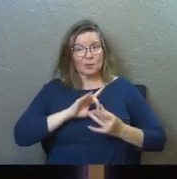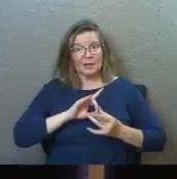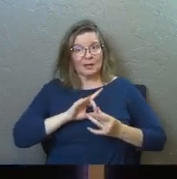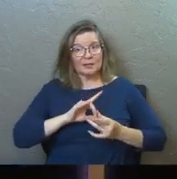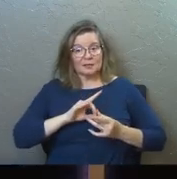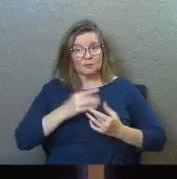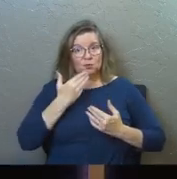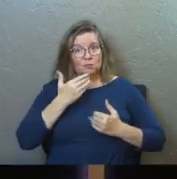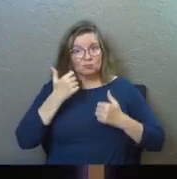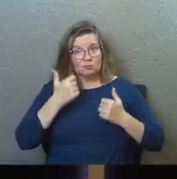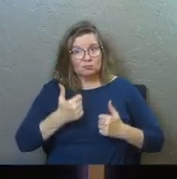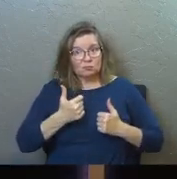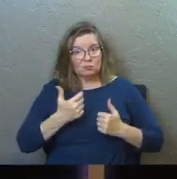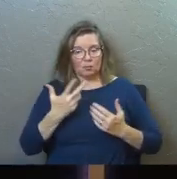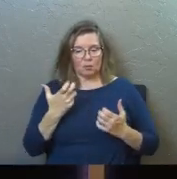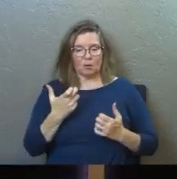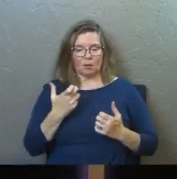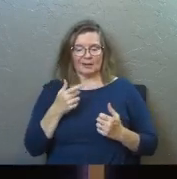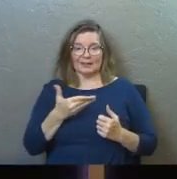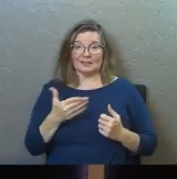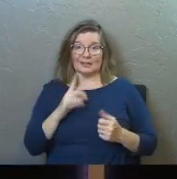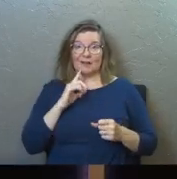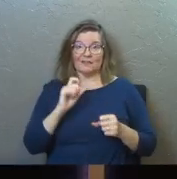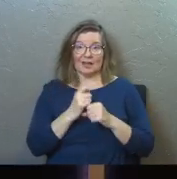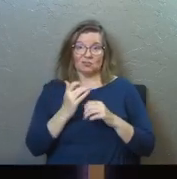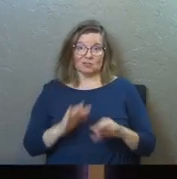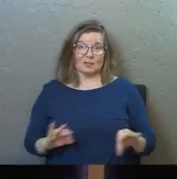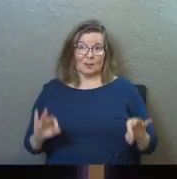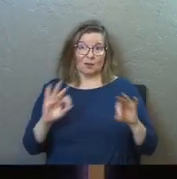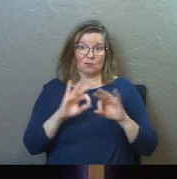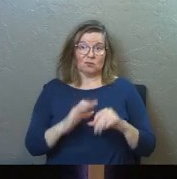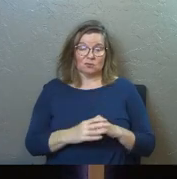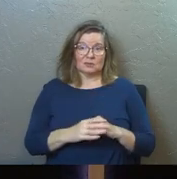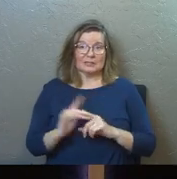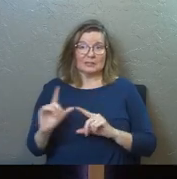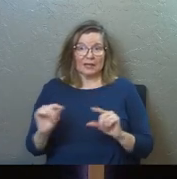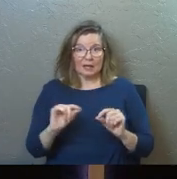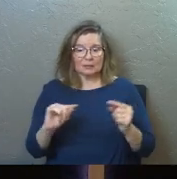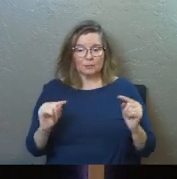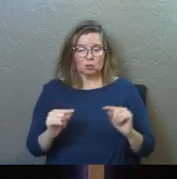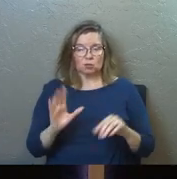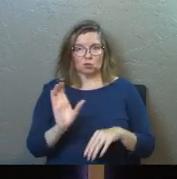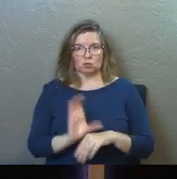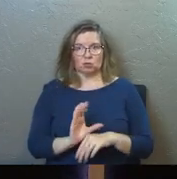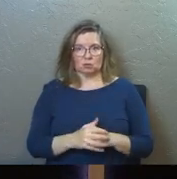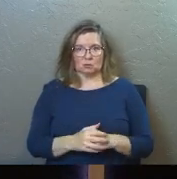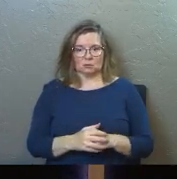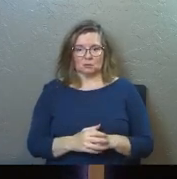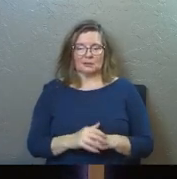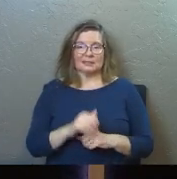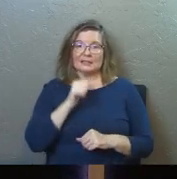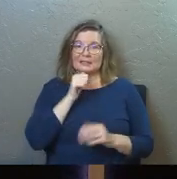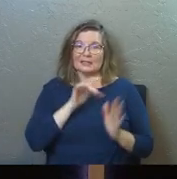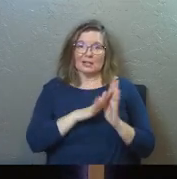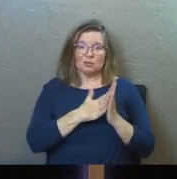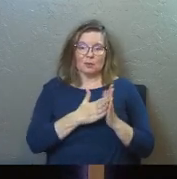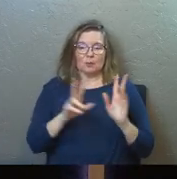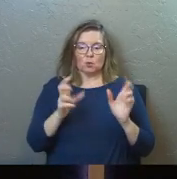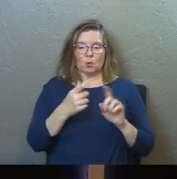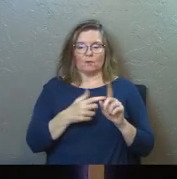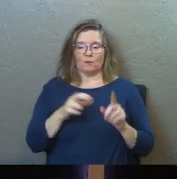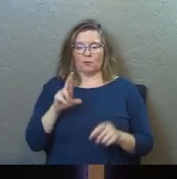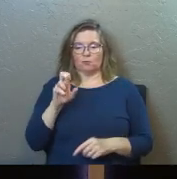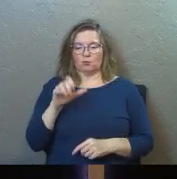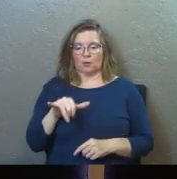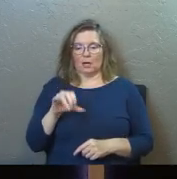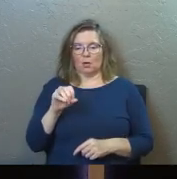relationships to be whole, and this stuff actually matters. Gossip hurts churches. This is not scripture. This is a quote from